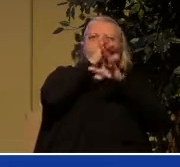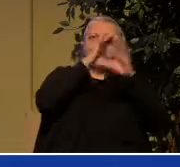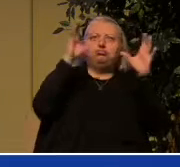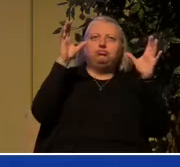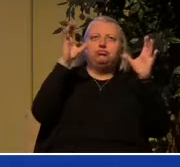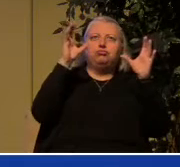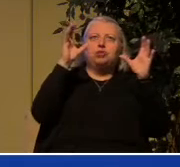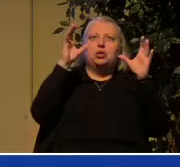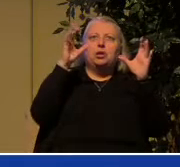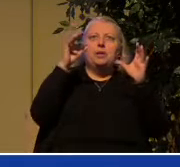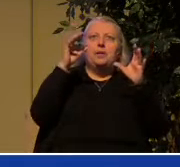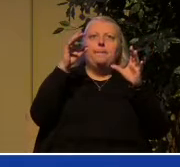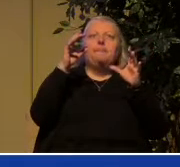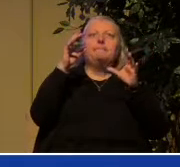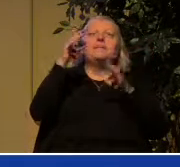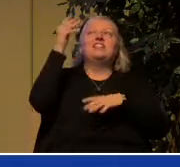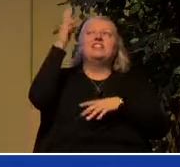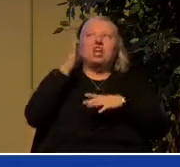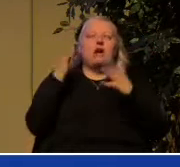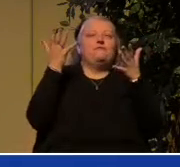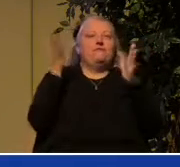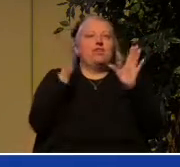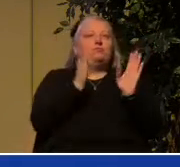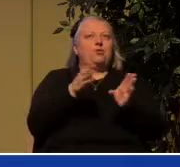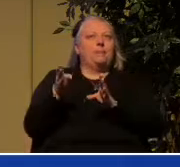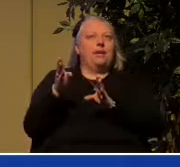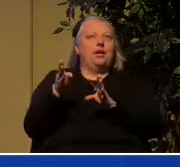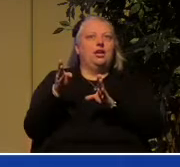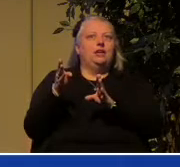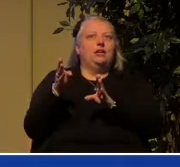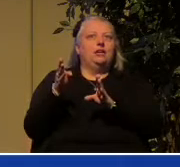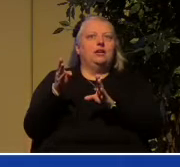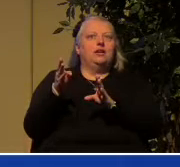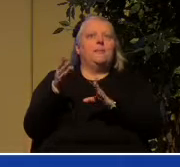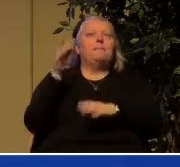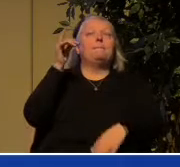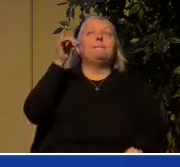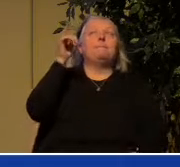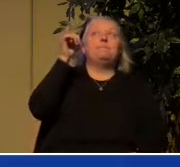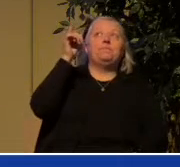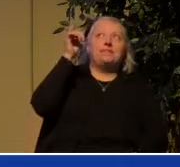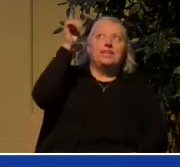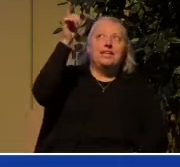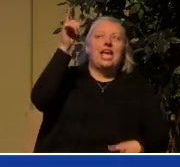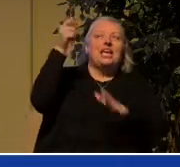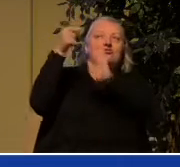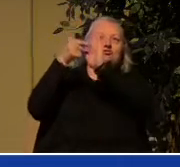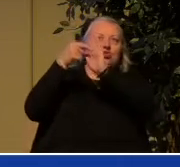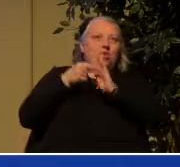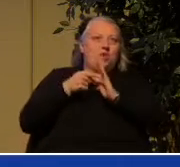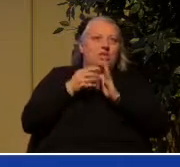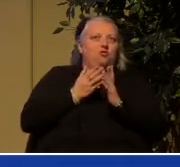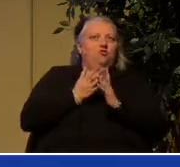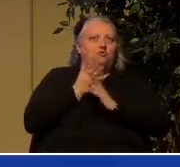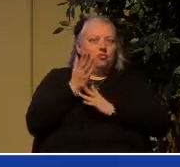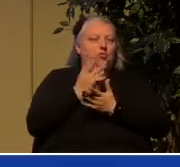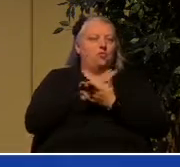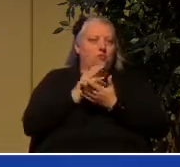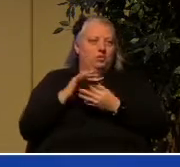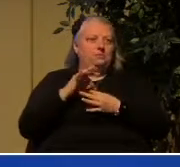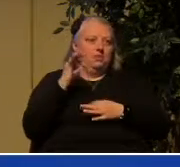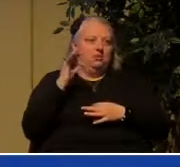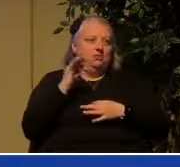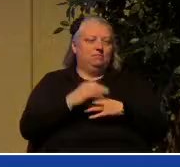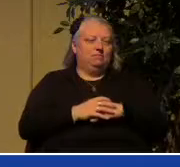those who love him, God has revealed to us through the Spirit. I can tell you something that if you're in